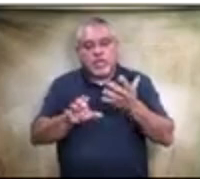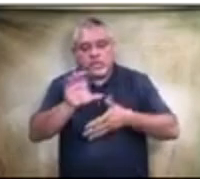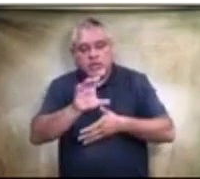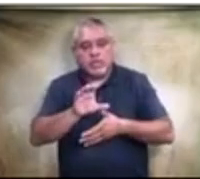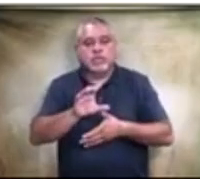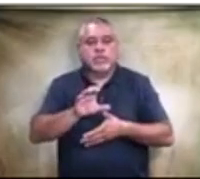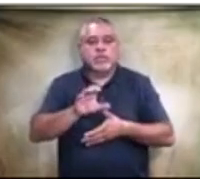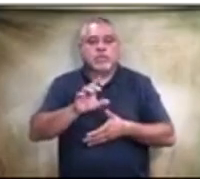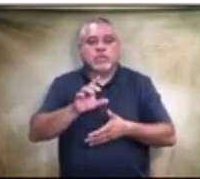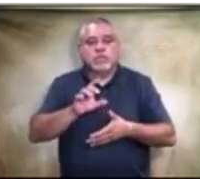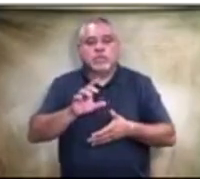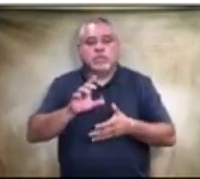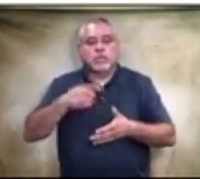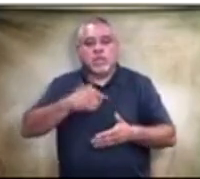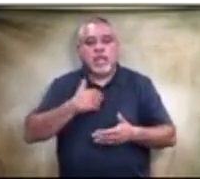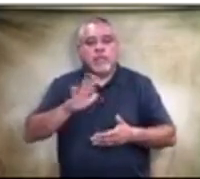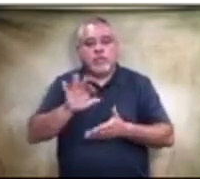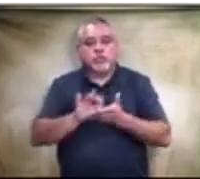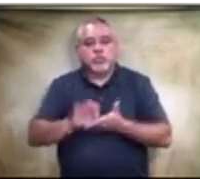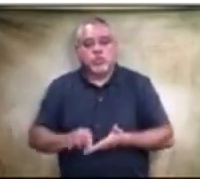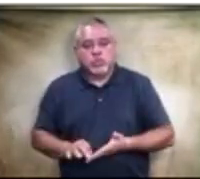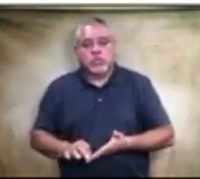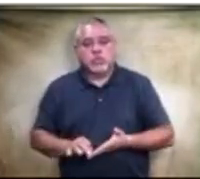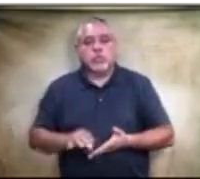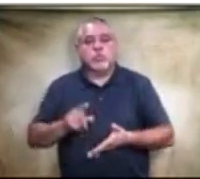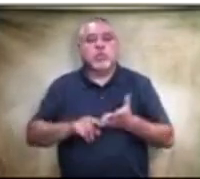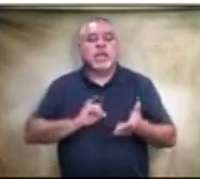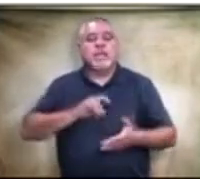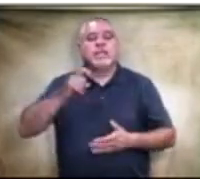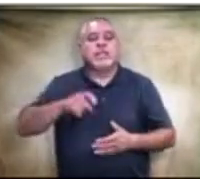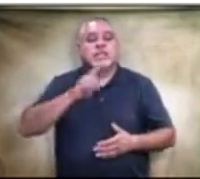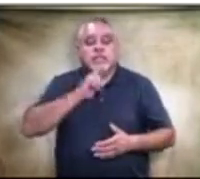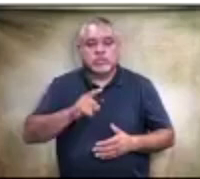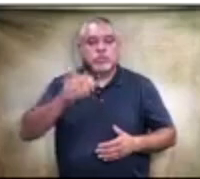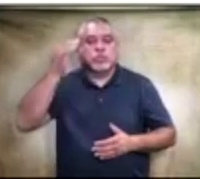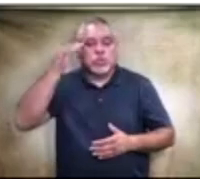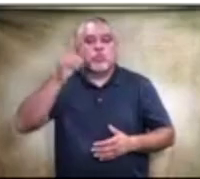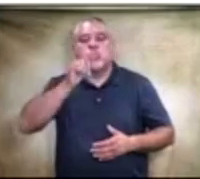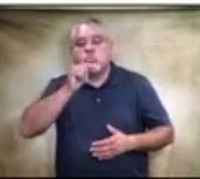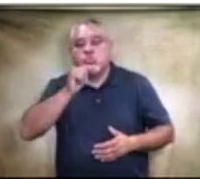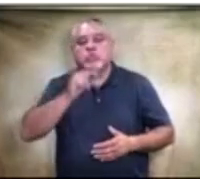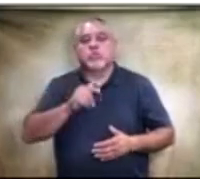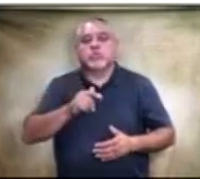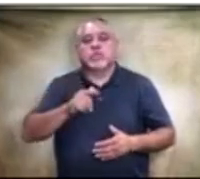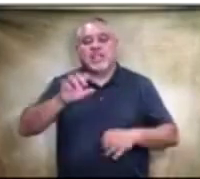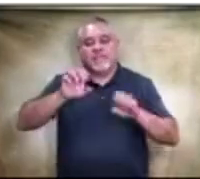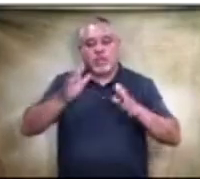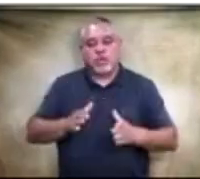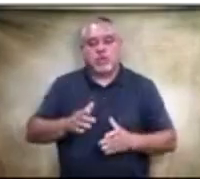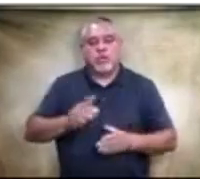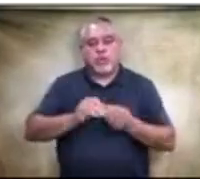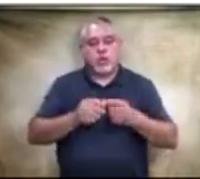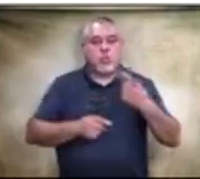listed. So, we have their scores. What I need is to know who the evaluator number one